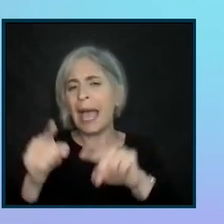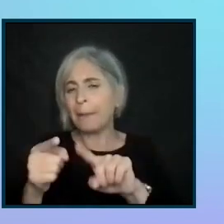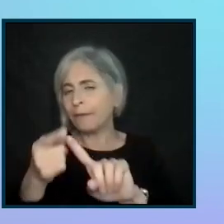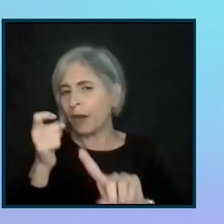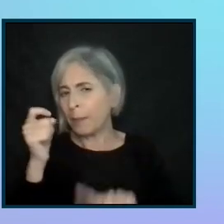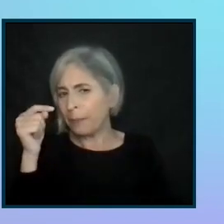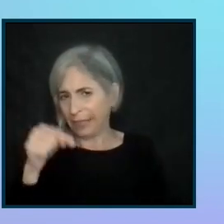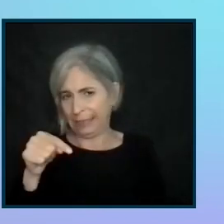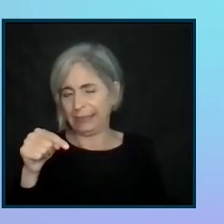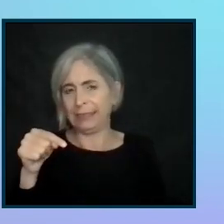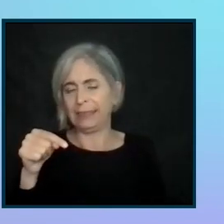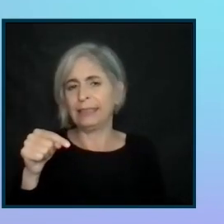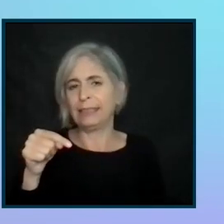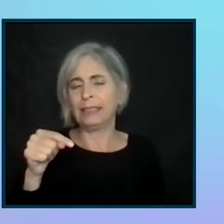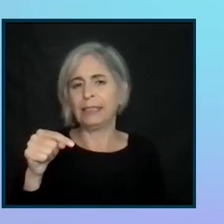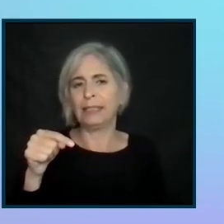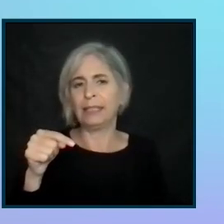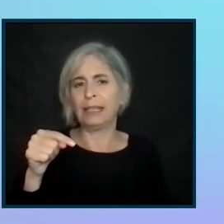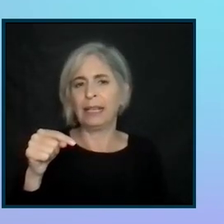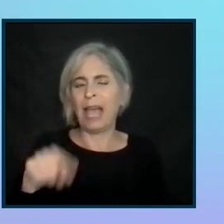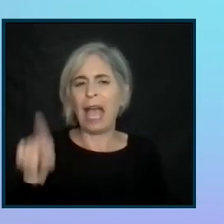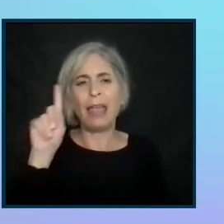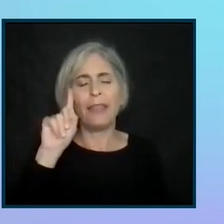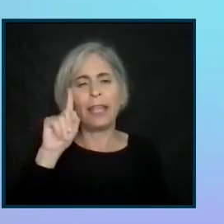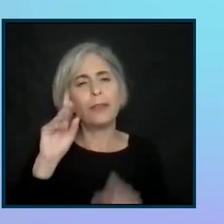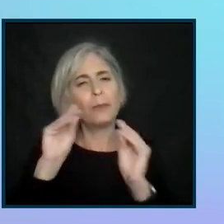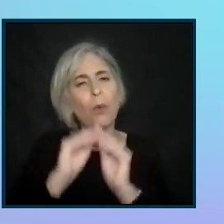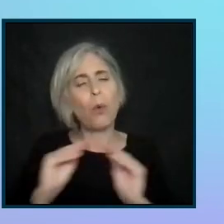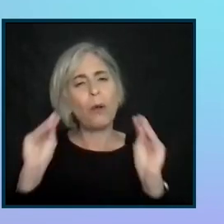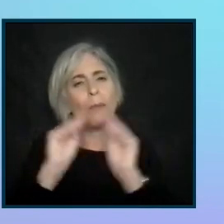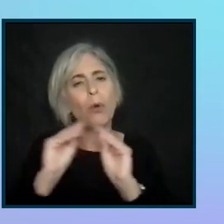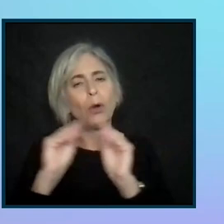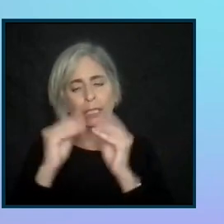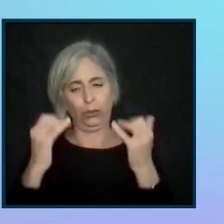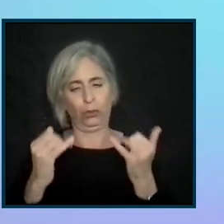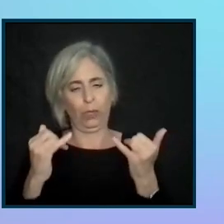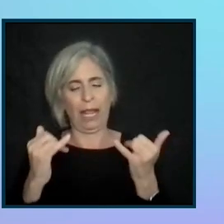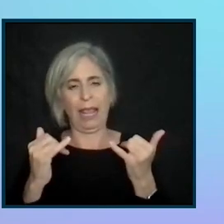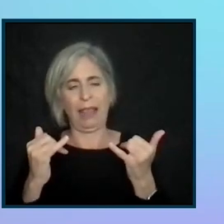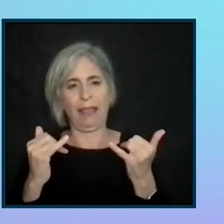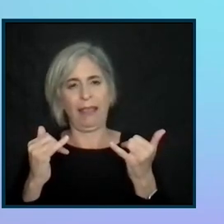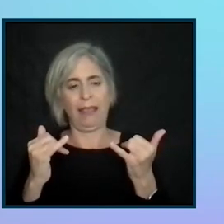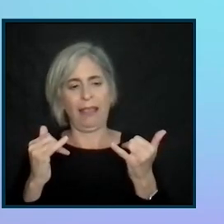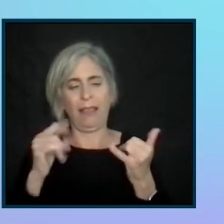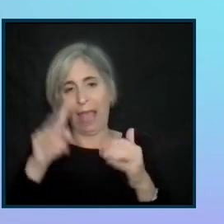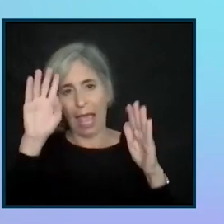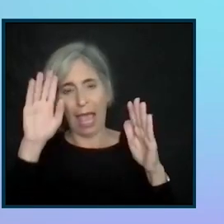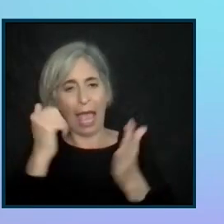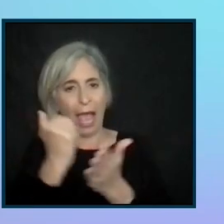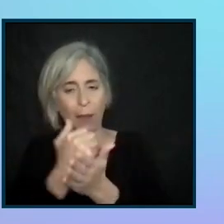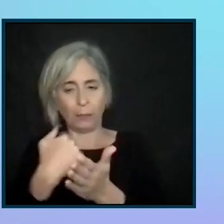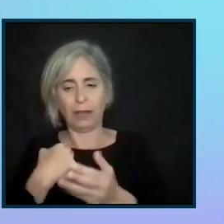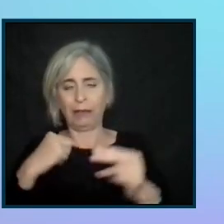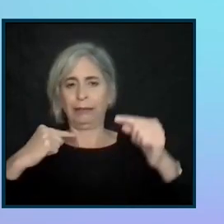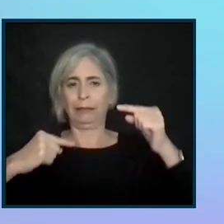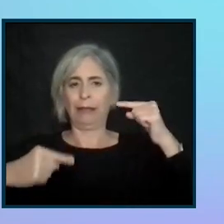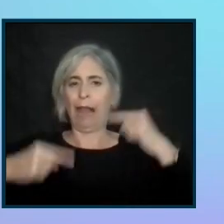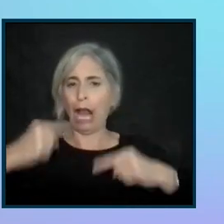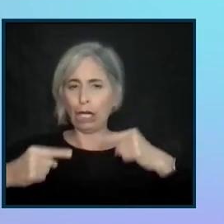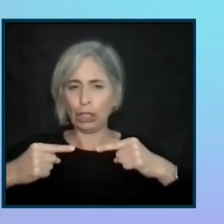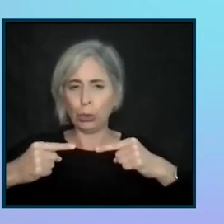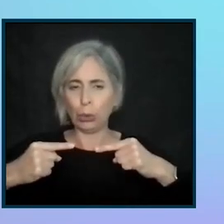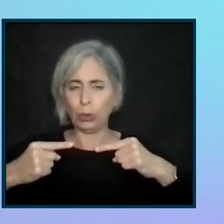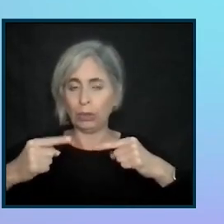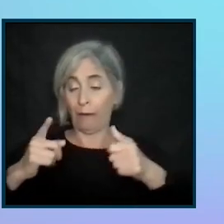I think there's more and more today that helps us argue that accessibility,